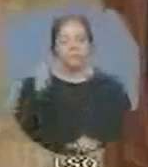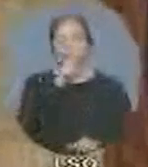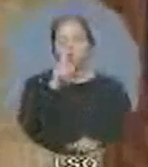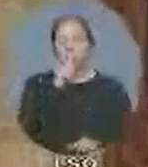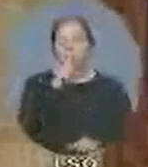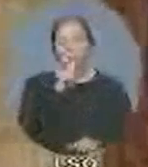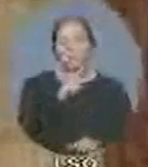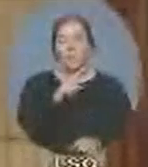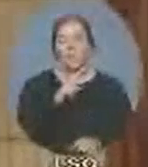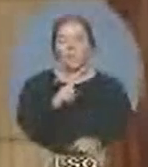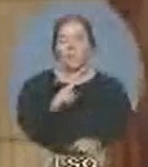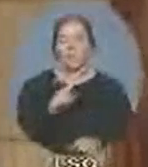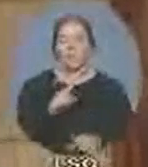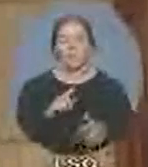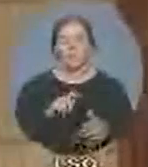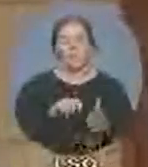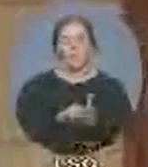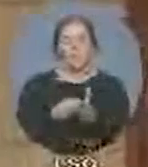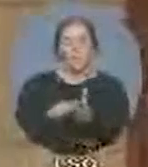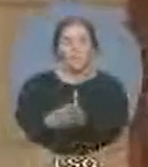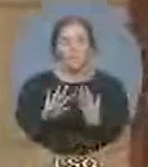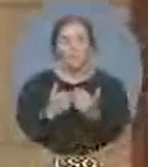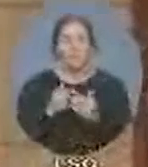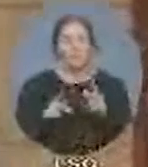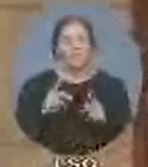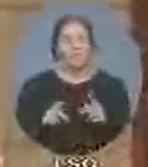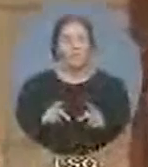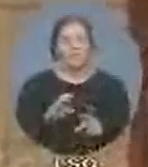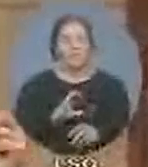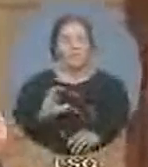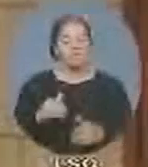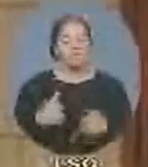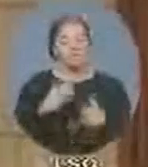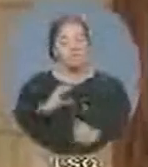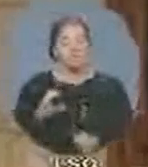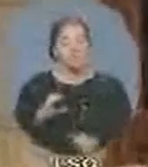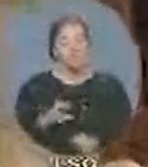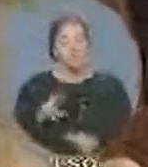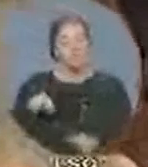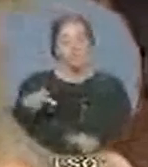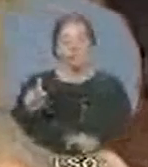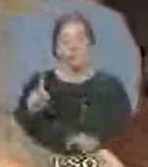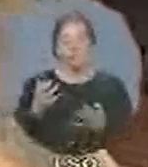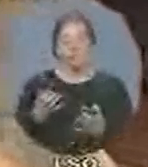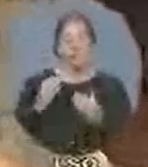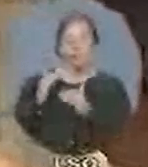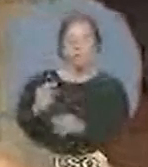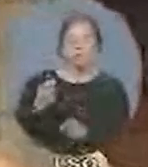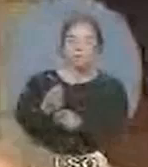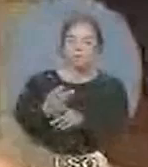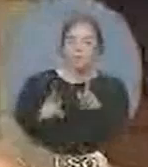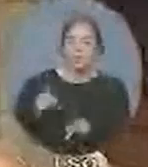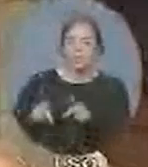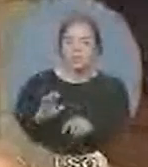will fight every step of the way to protect innovators, consumers, and artists from this predatory bill and the provisions that are within